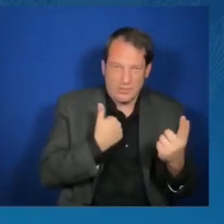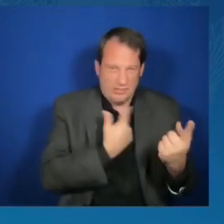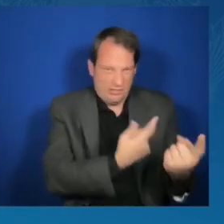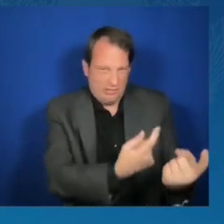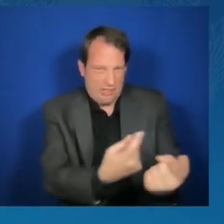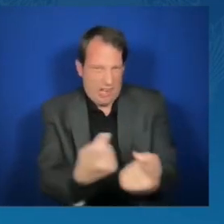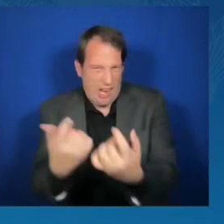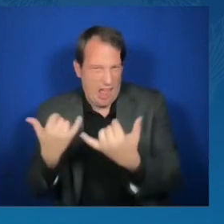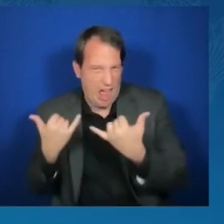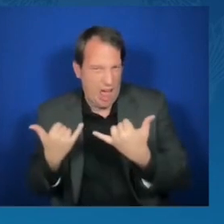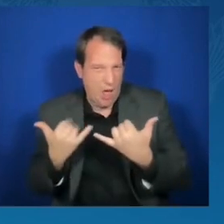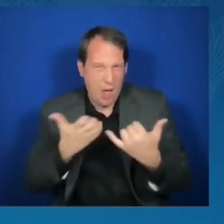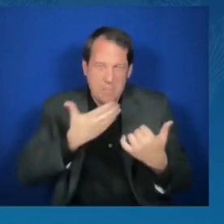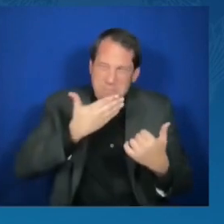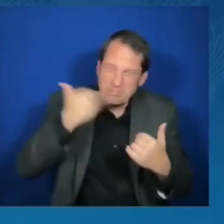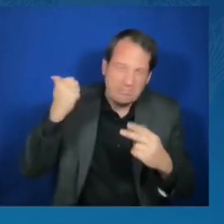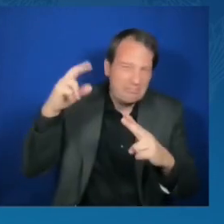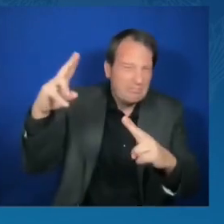represents.